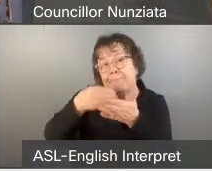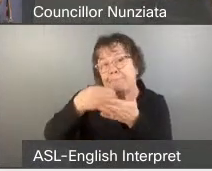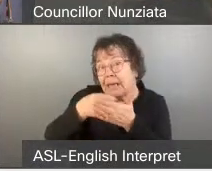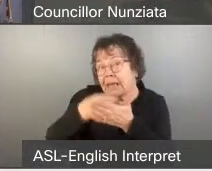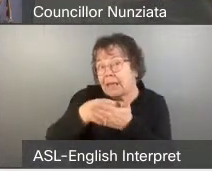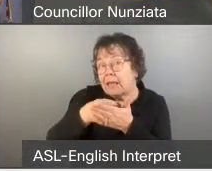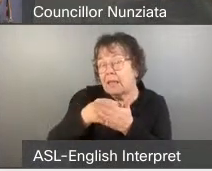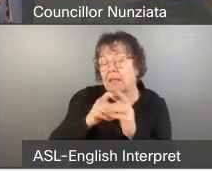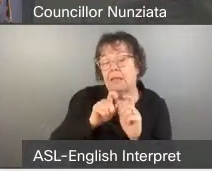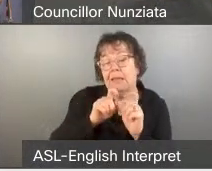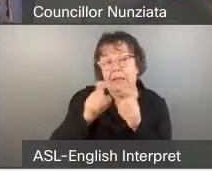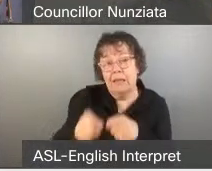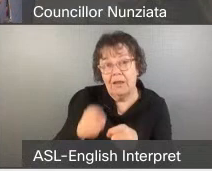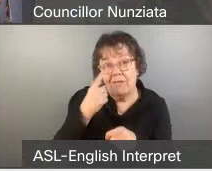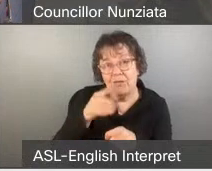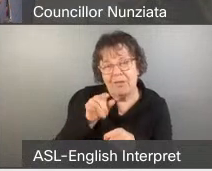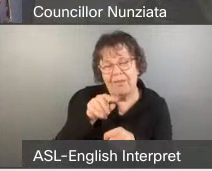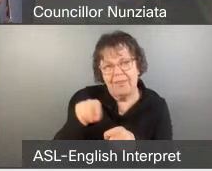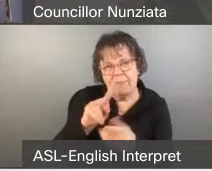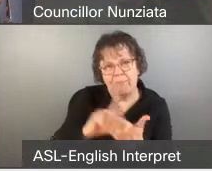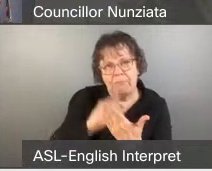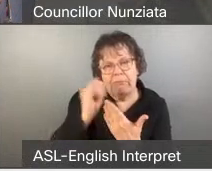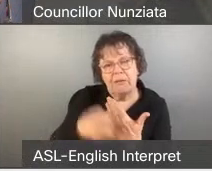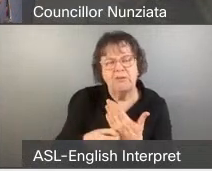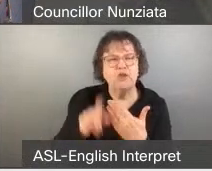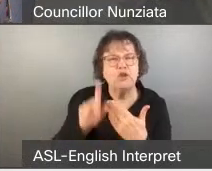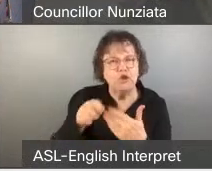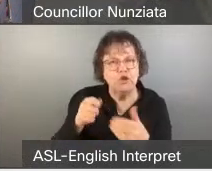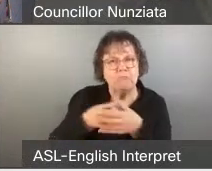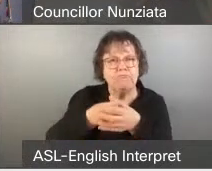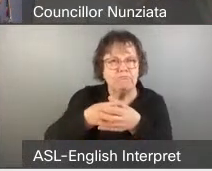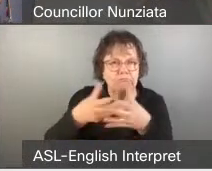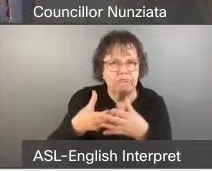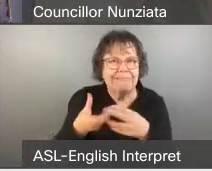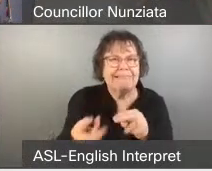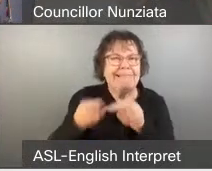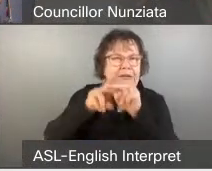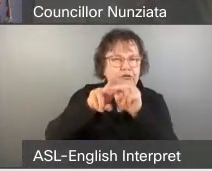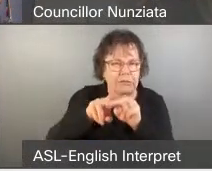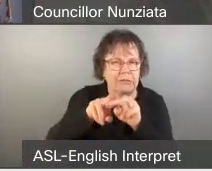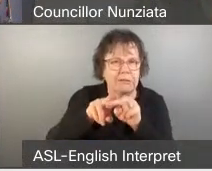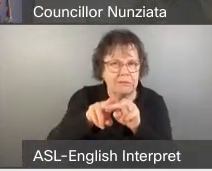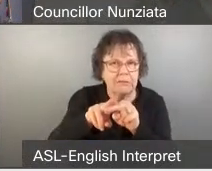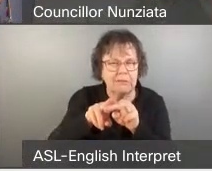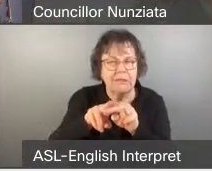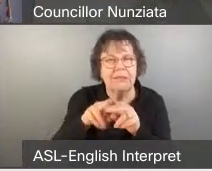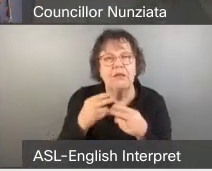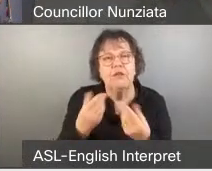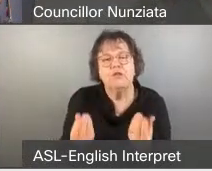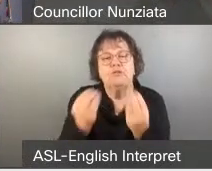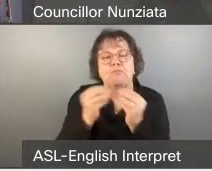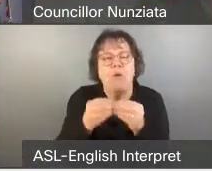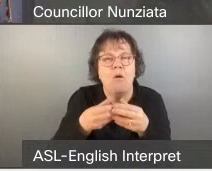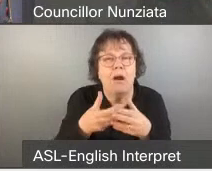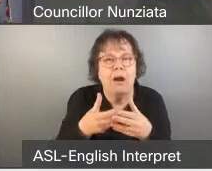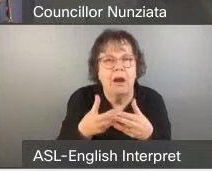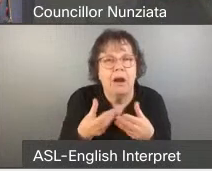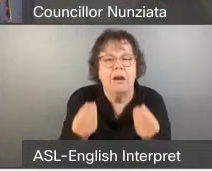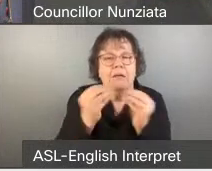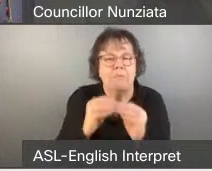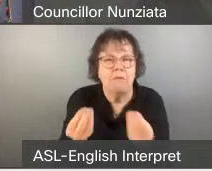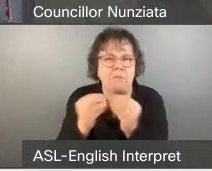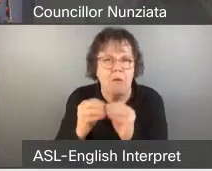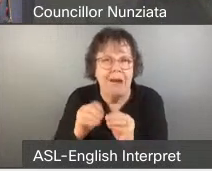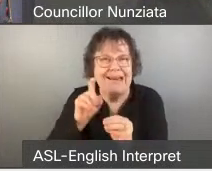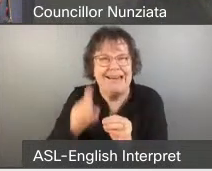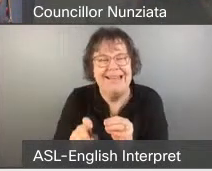Arguments against funding other response initiatives have been an increased need of trust for alternative emergency response